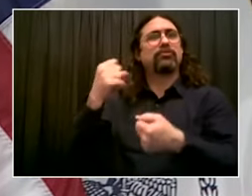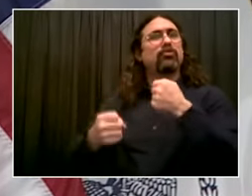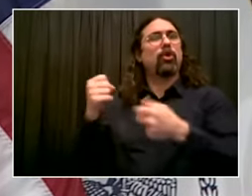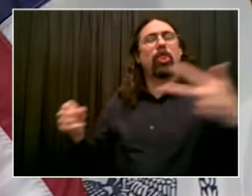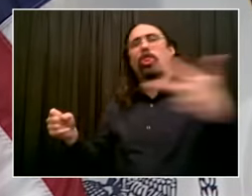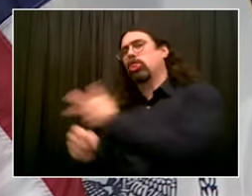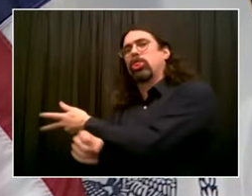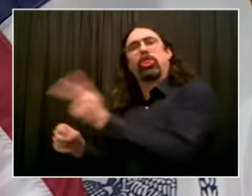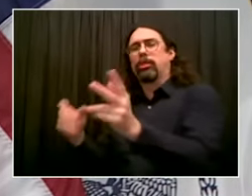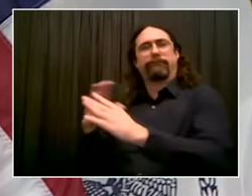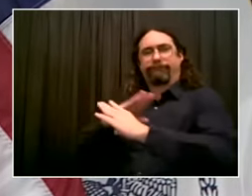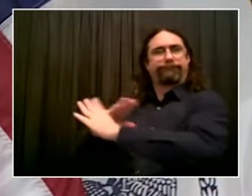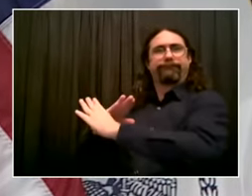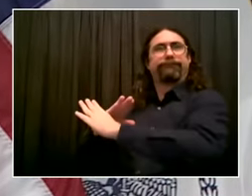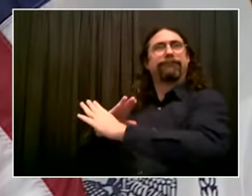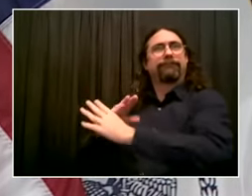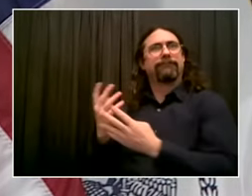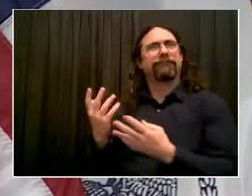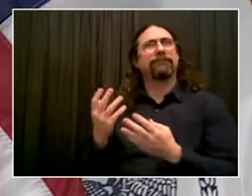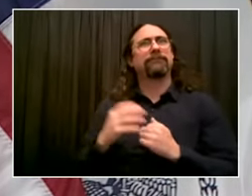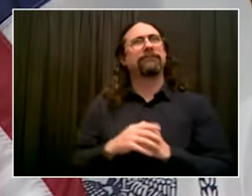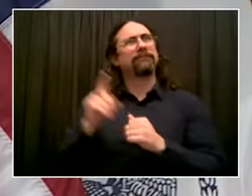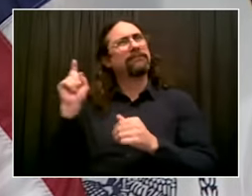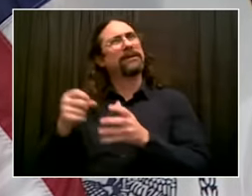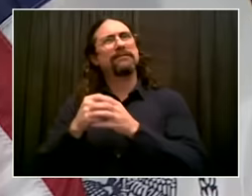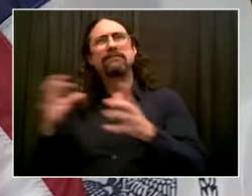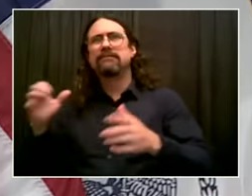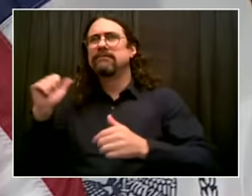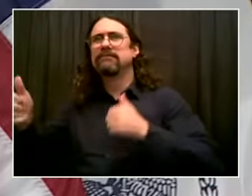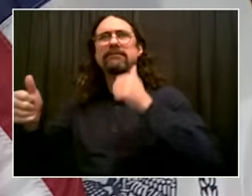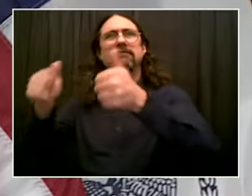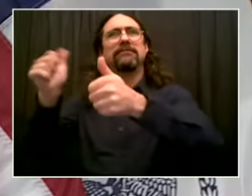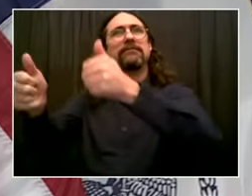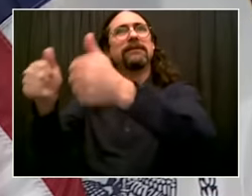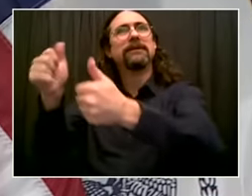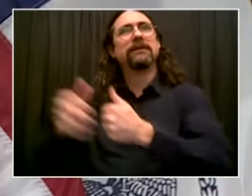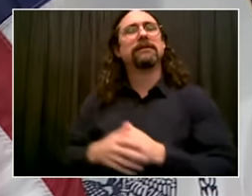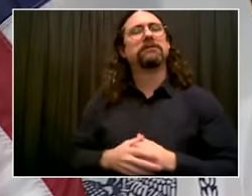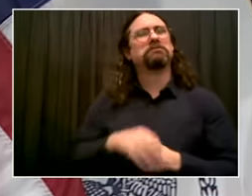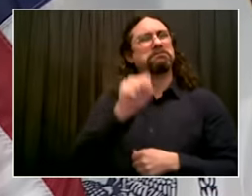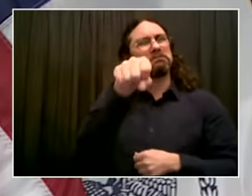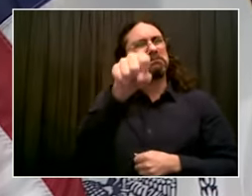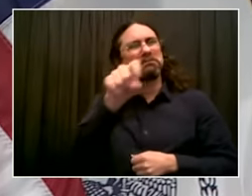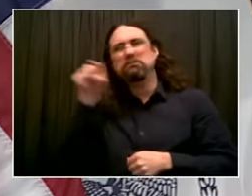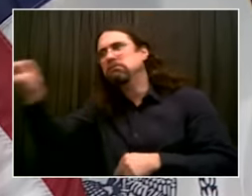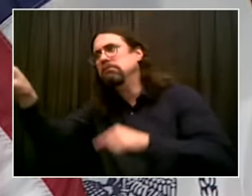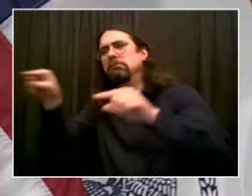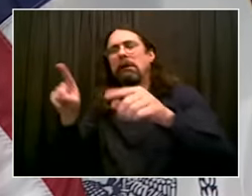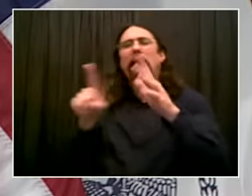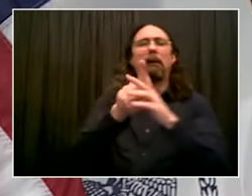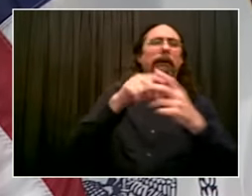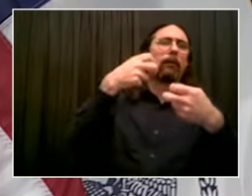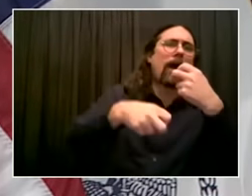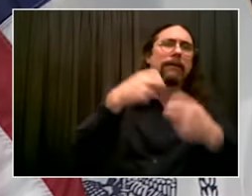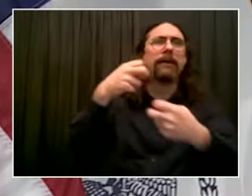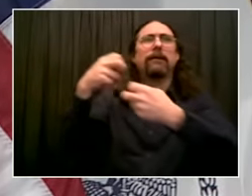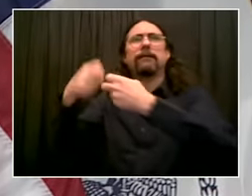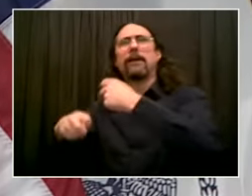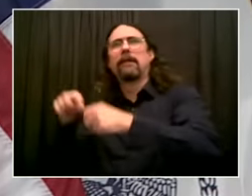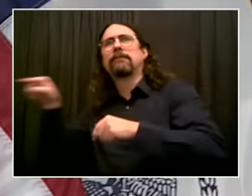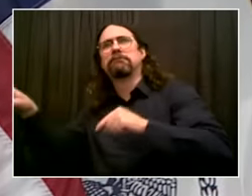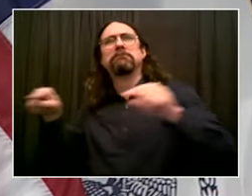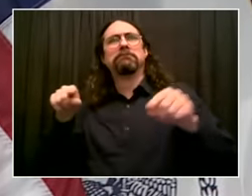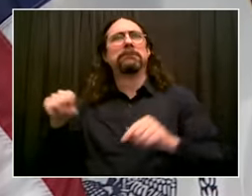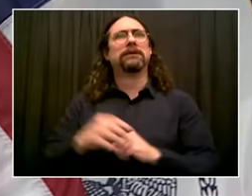city. If sanitation did something that disrupted a bike lane, we have to fix it right away, and we have to make sure that sanitation